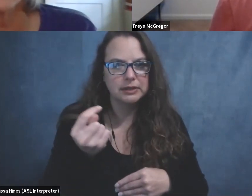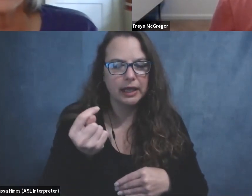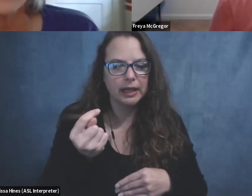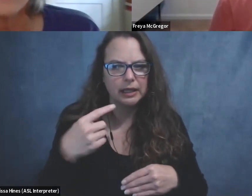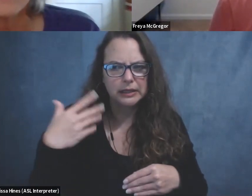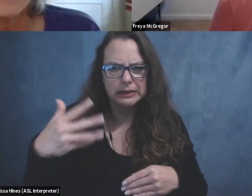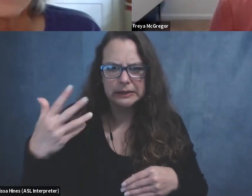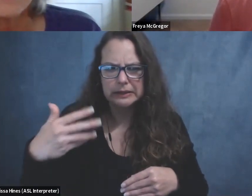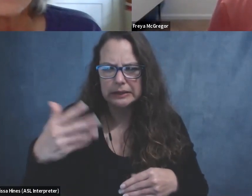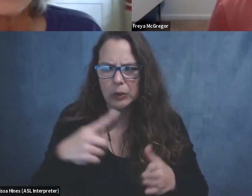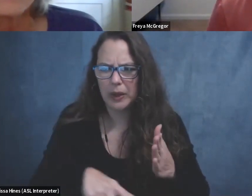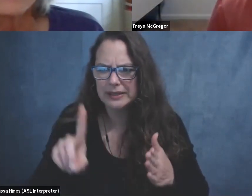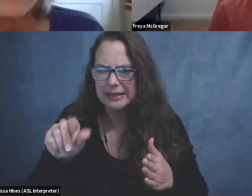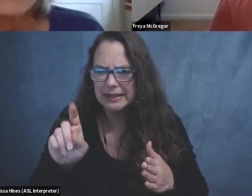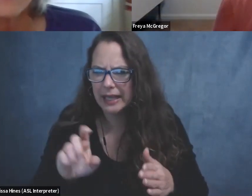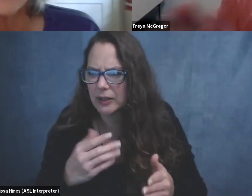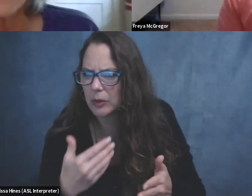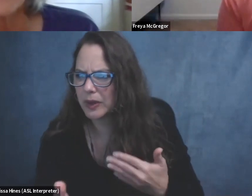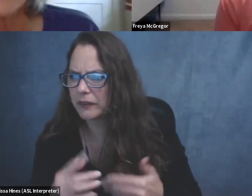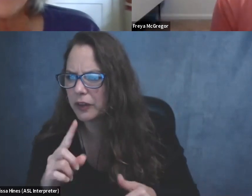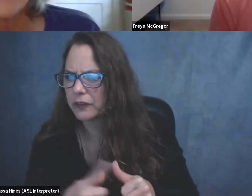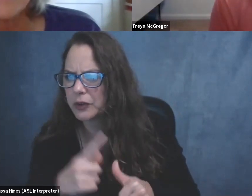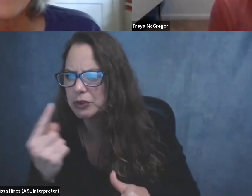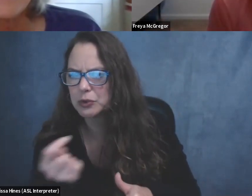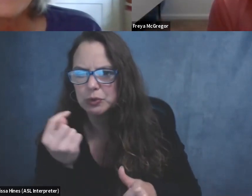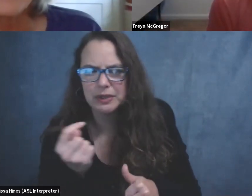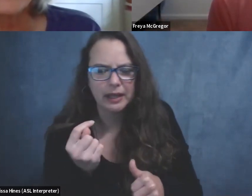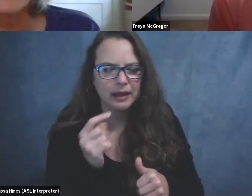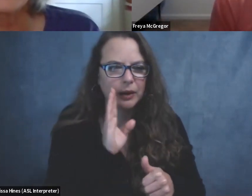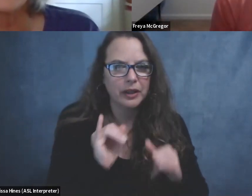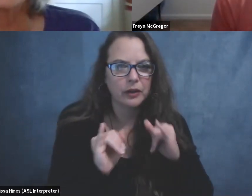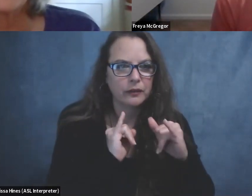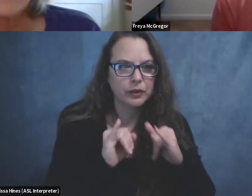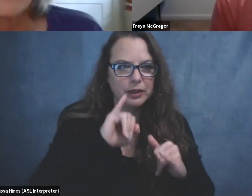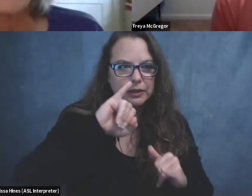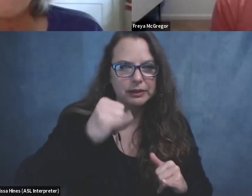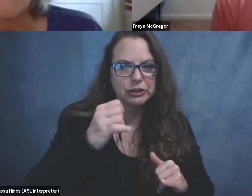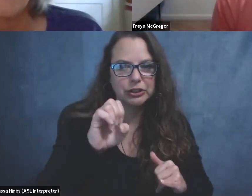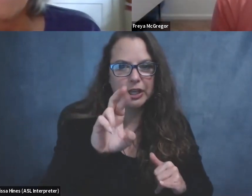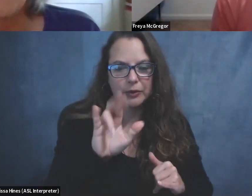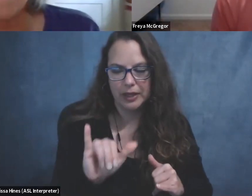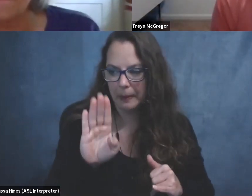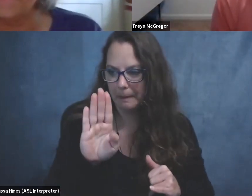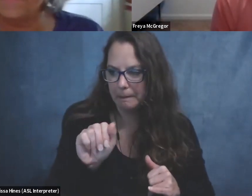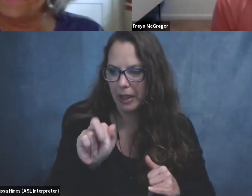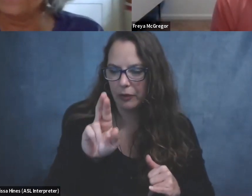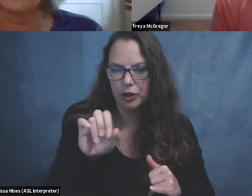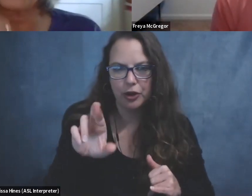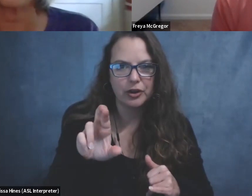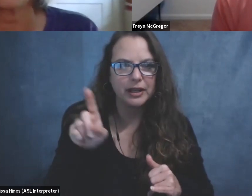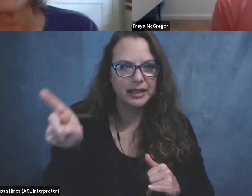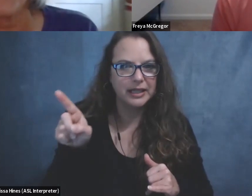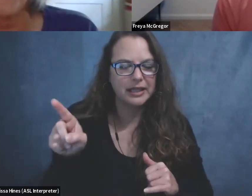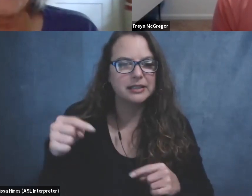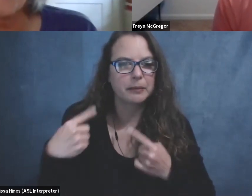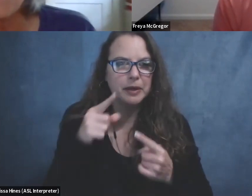oh, I don't even know what the date is, whatever the first Tuesday is. Um, we'll, I'll be interviewing Jerry Berrier and he is a birder who's been birding since